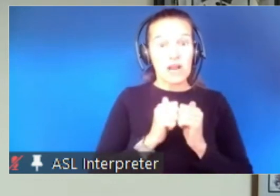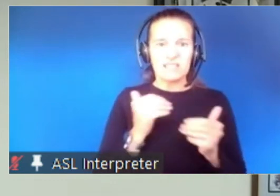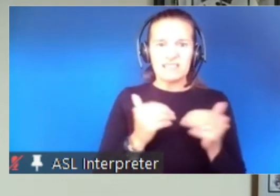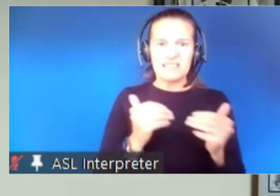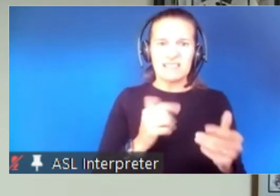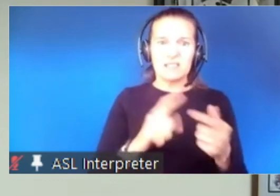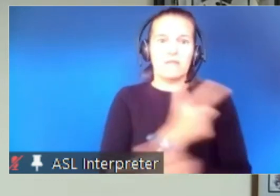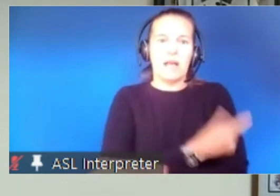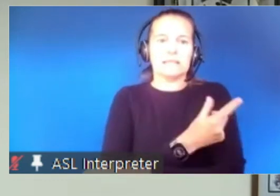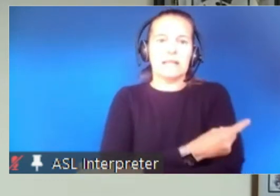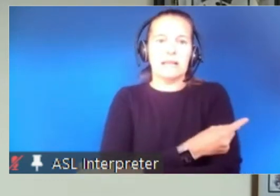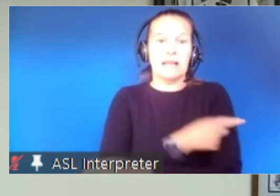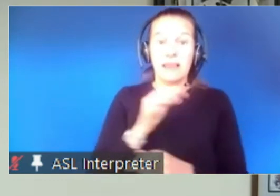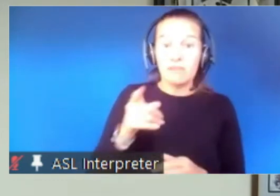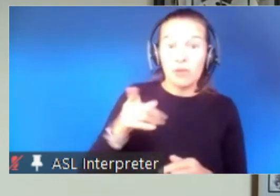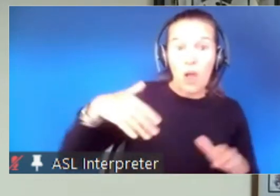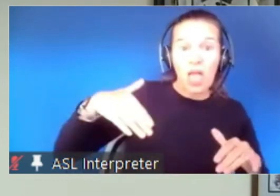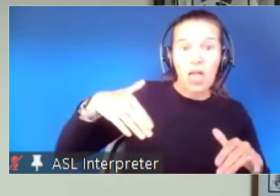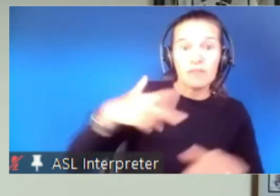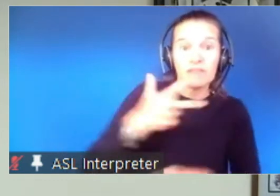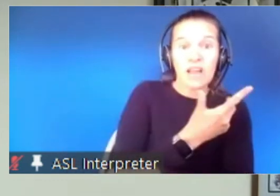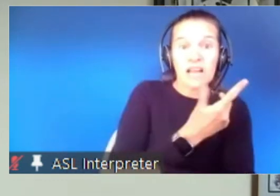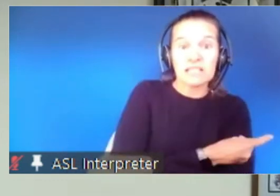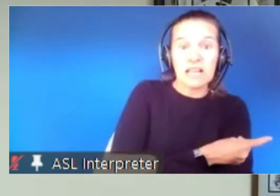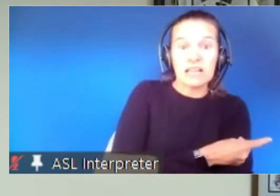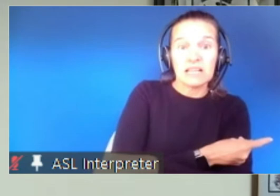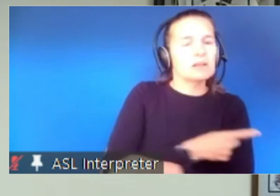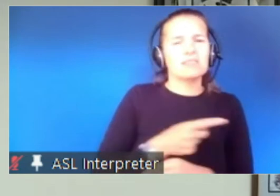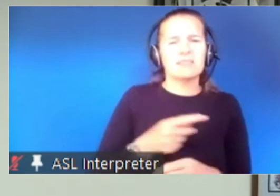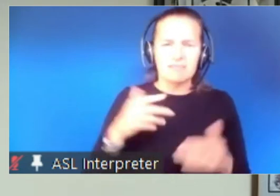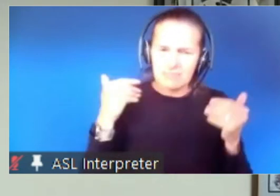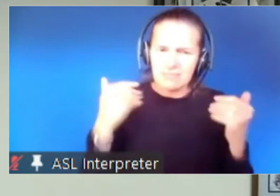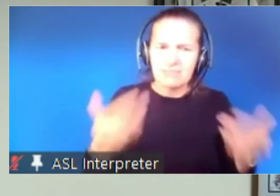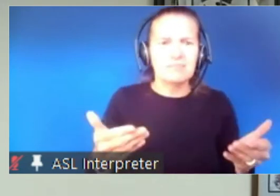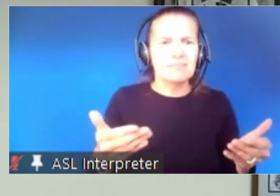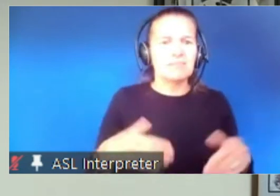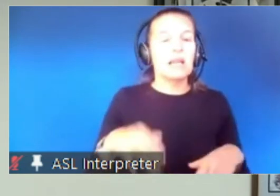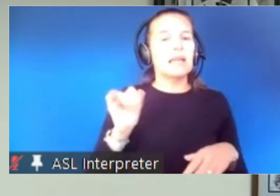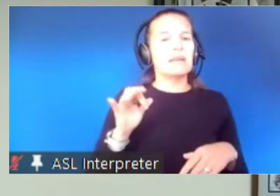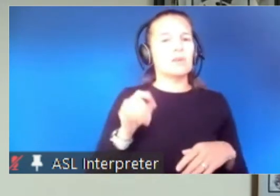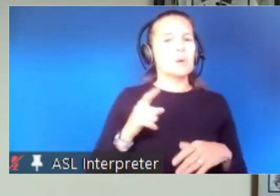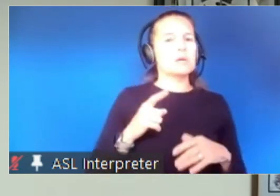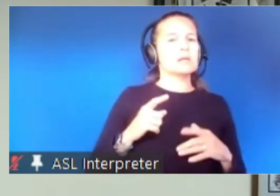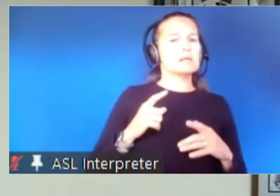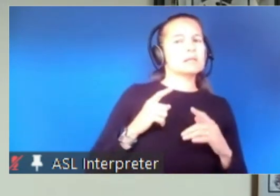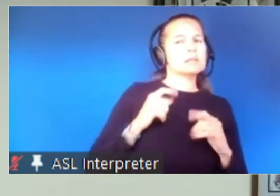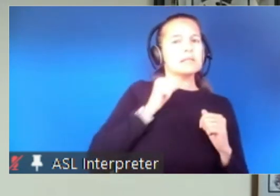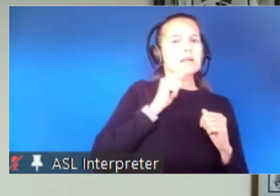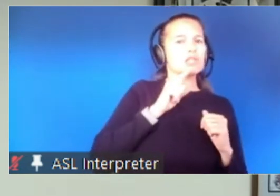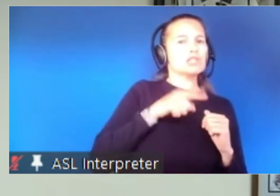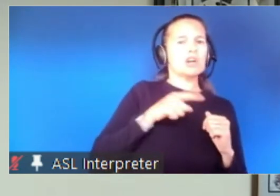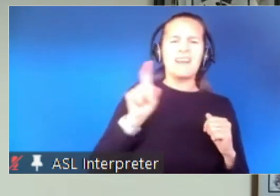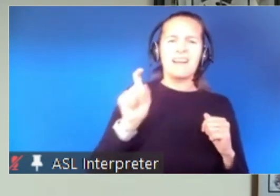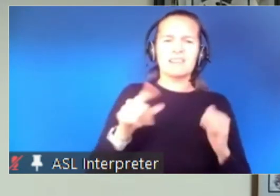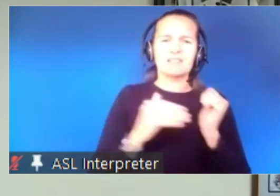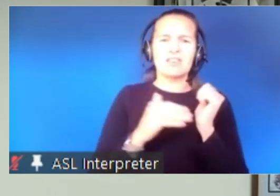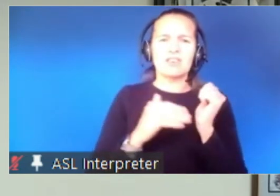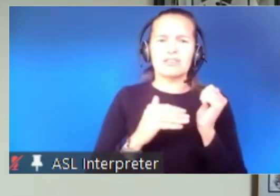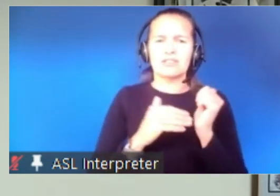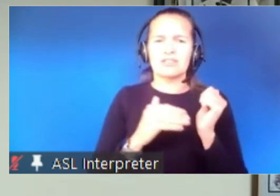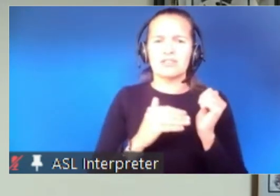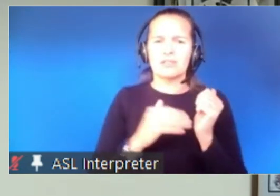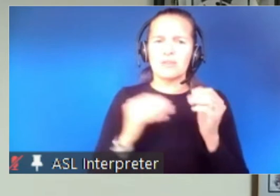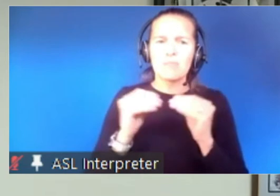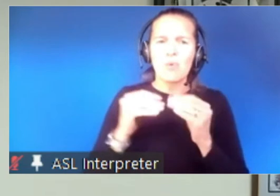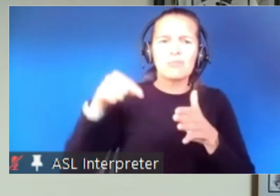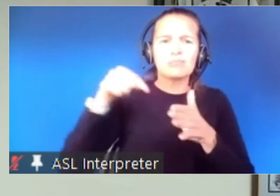don't hesitate if you've been holding back ask yourself or your provider why we now know with lots of experience